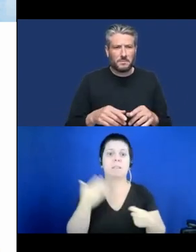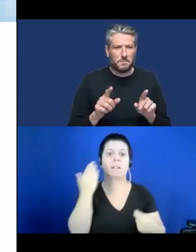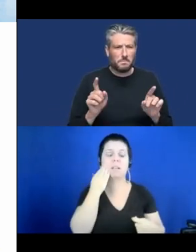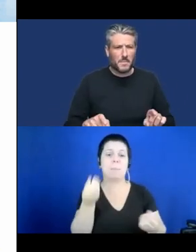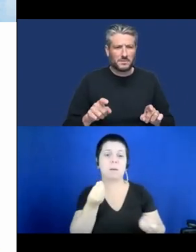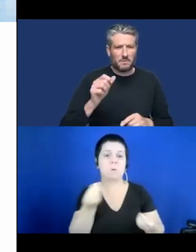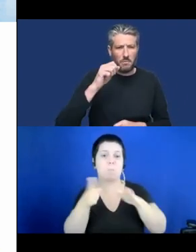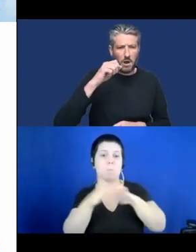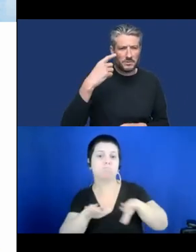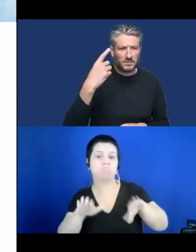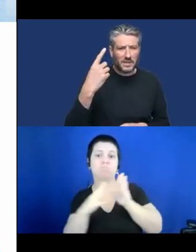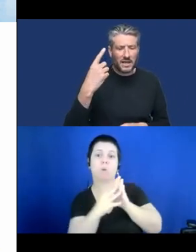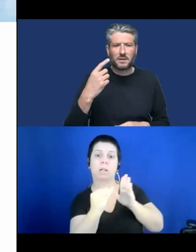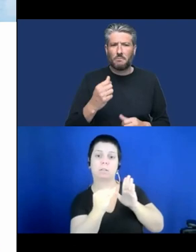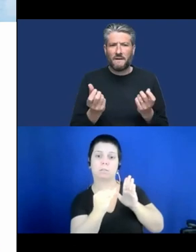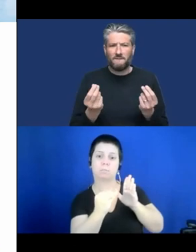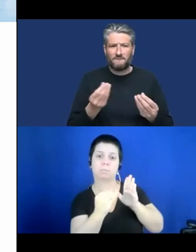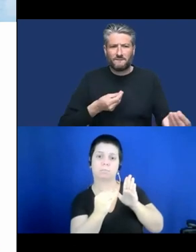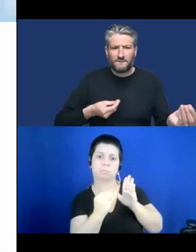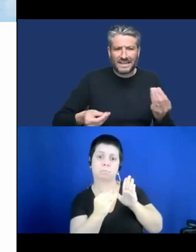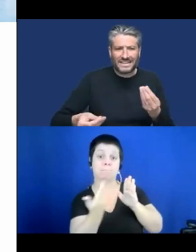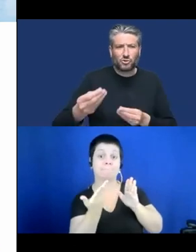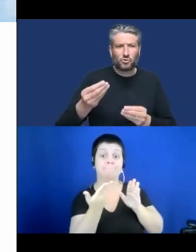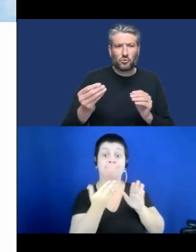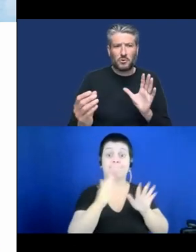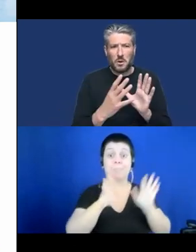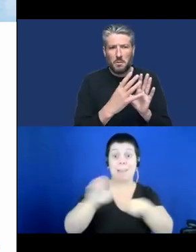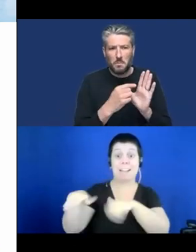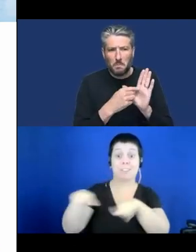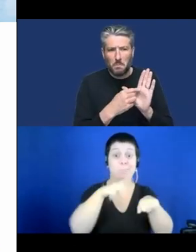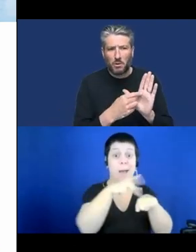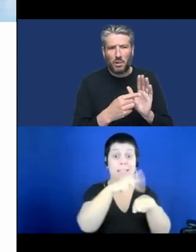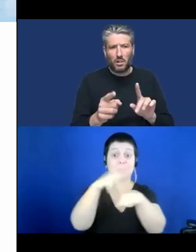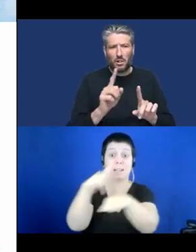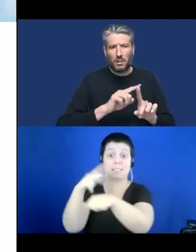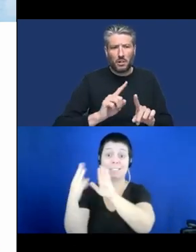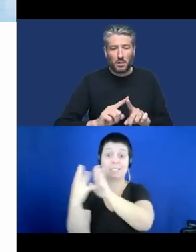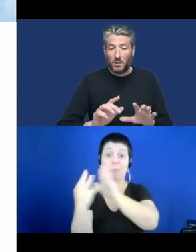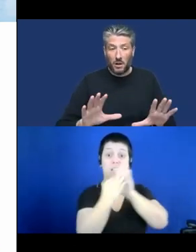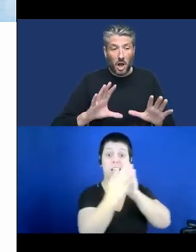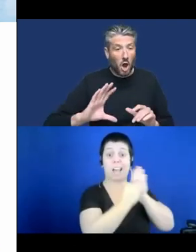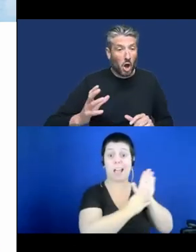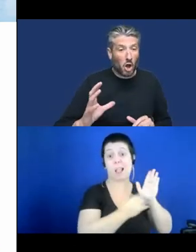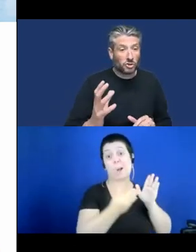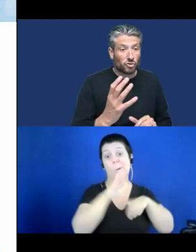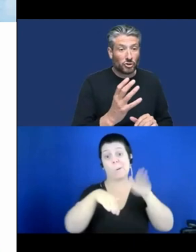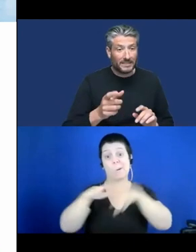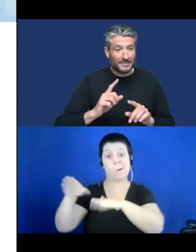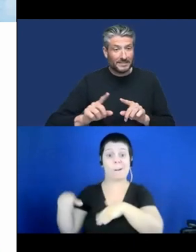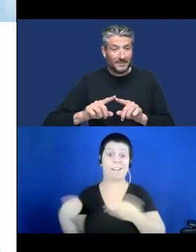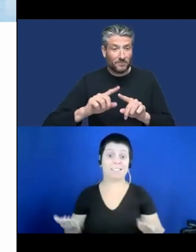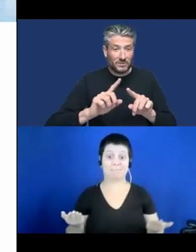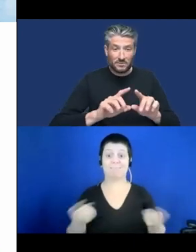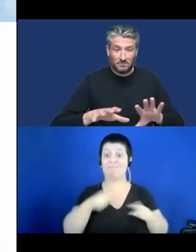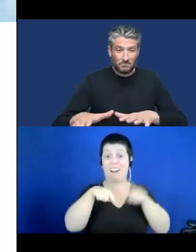these models look different in different countries. They can even be different in different regions in a